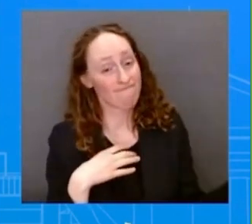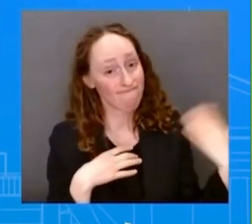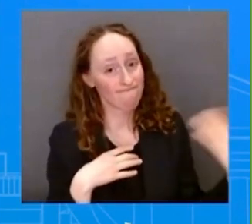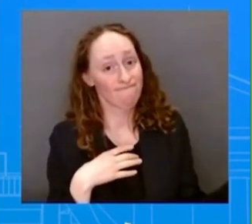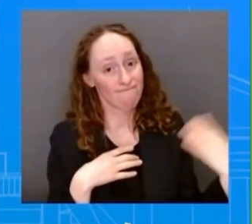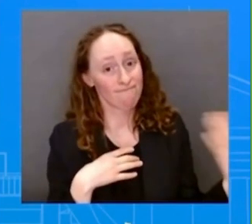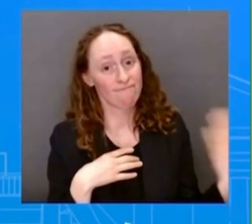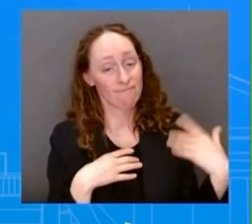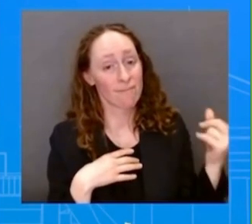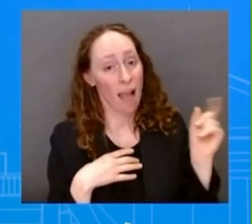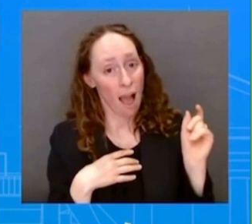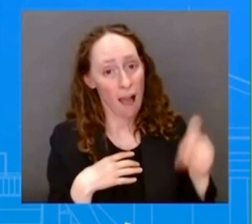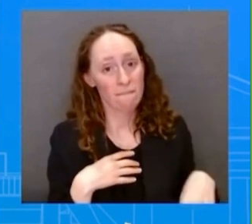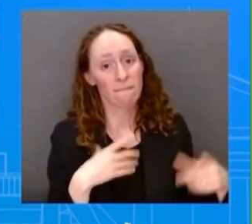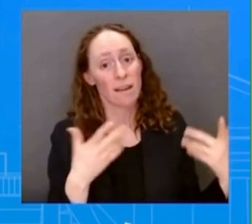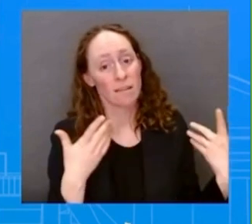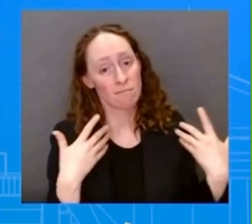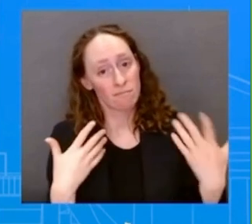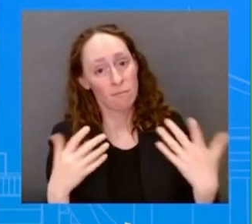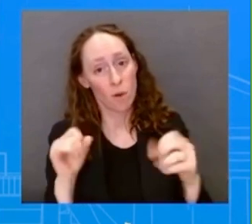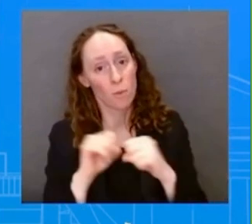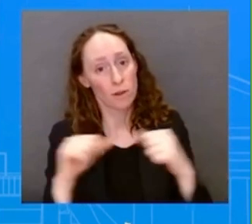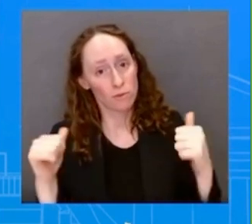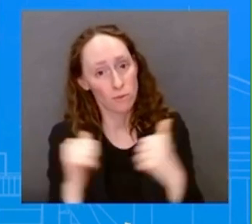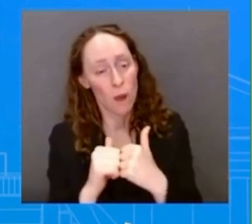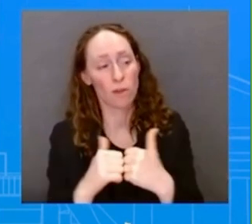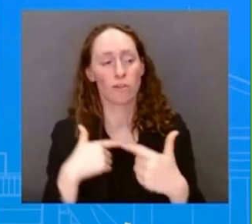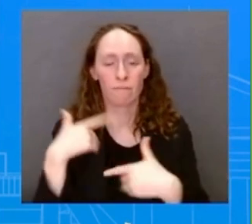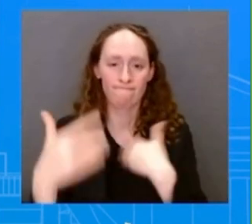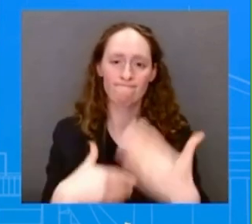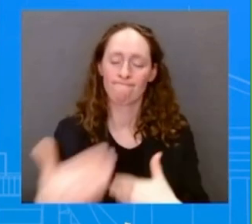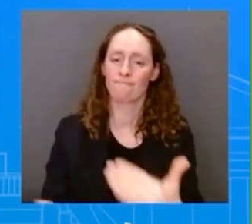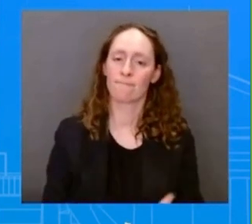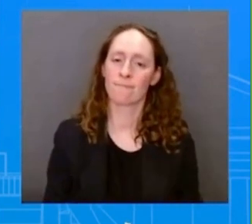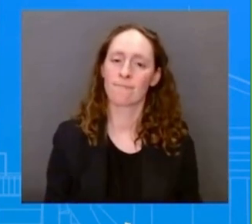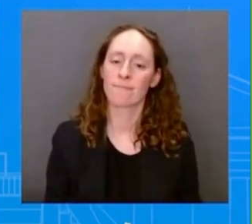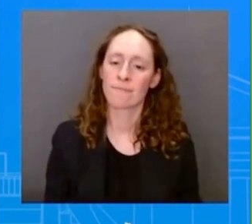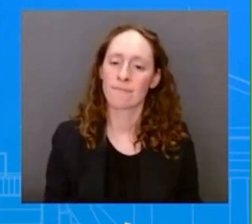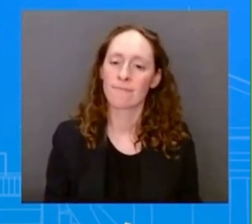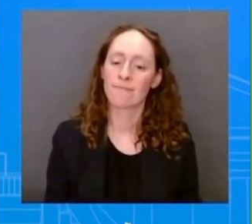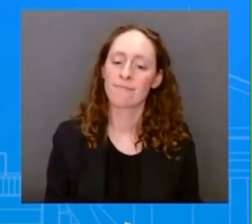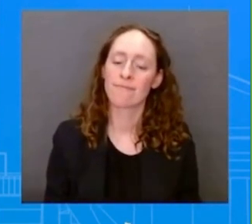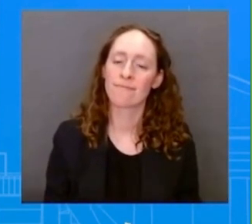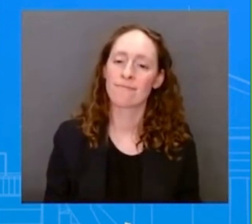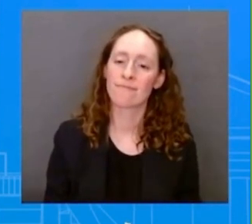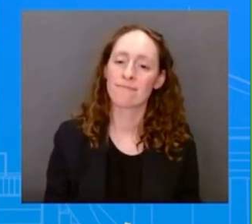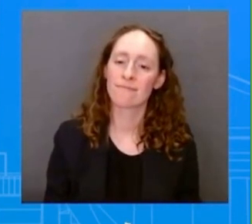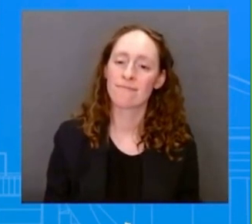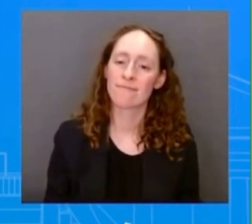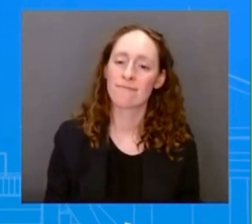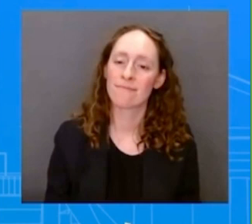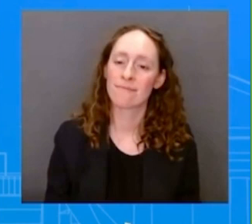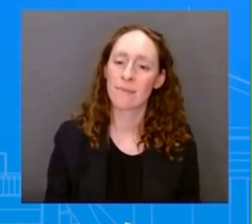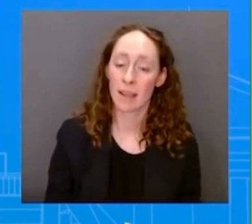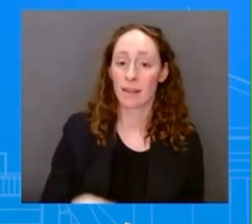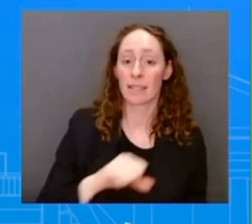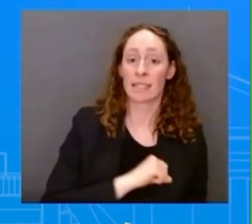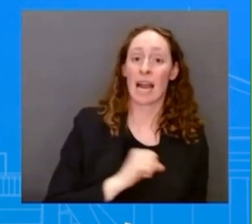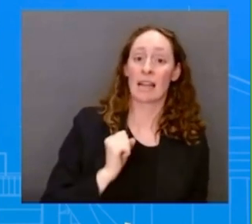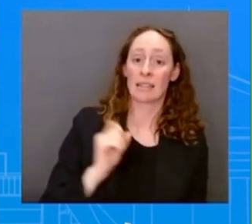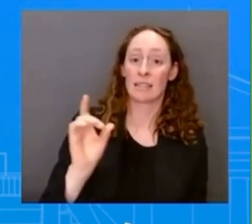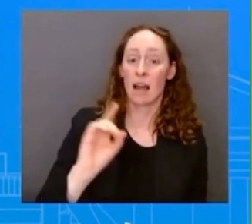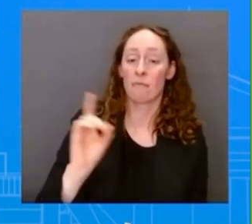you, John. Press. Yeah. Thanks. Senate Democrats are saying that national security is being threatened by Senator Tommy Tuberville.